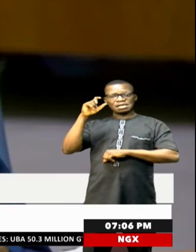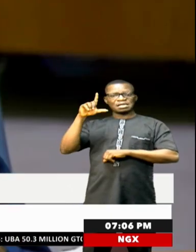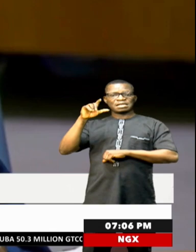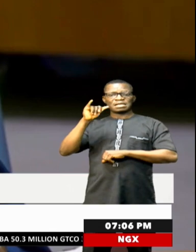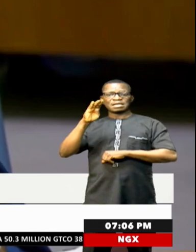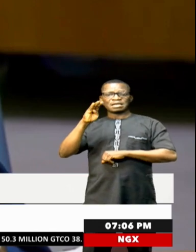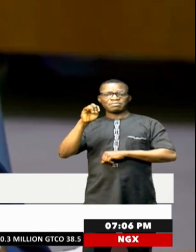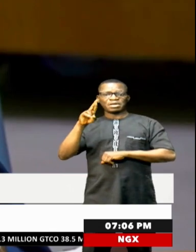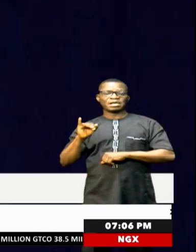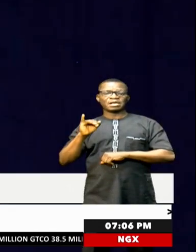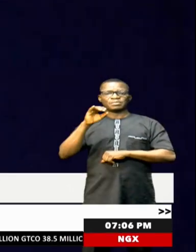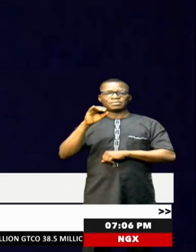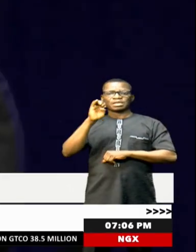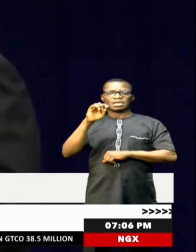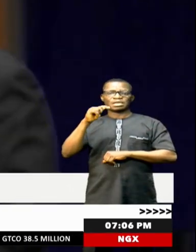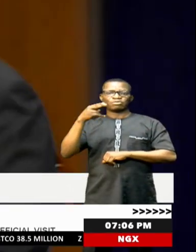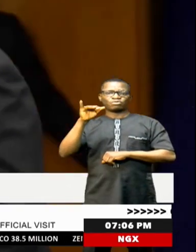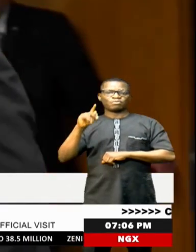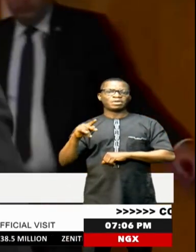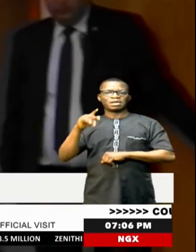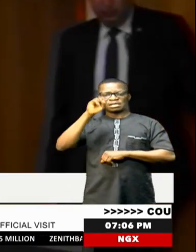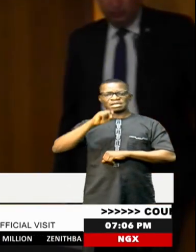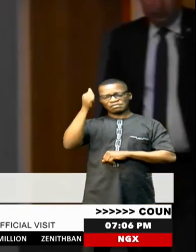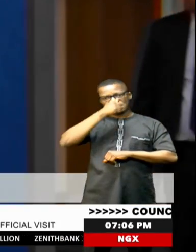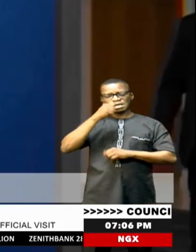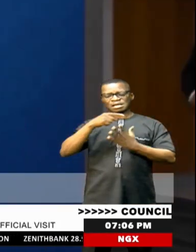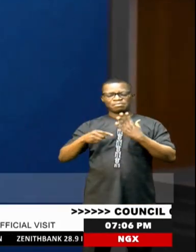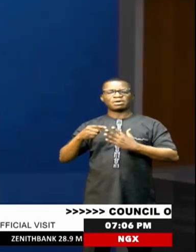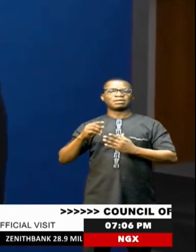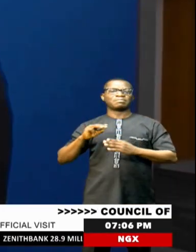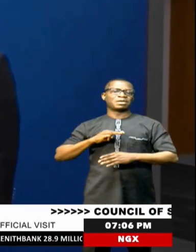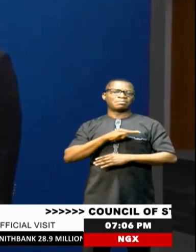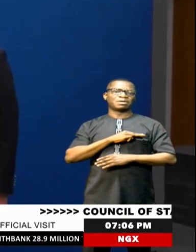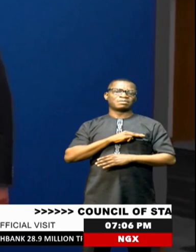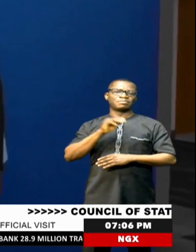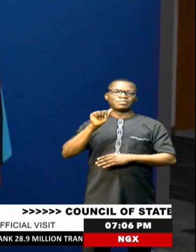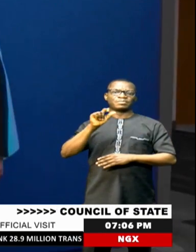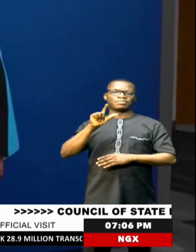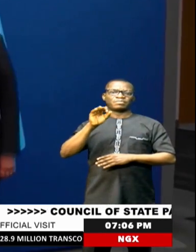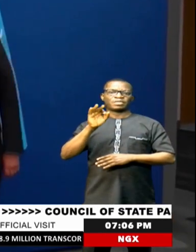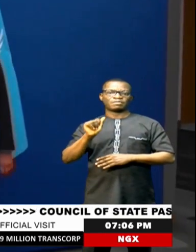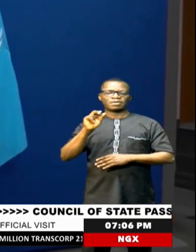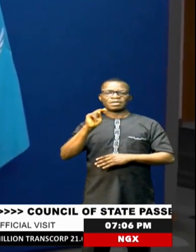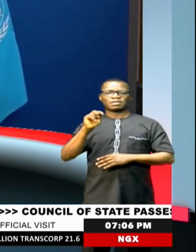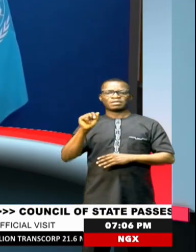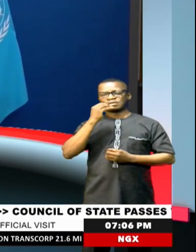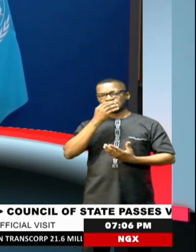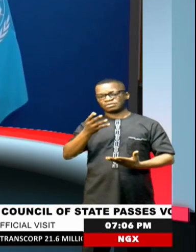and South Africa, were among the four members. Charles Alva, NTA News.